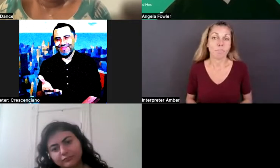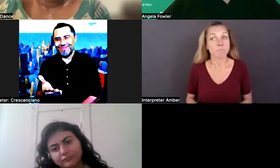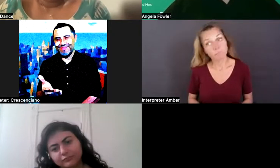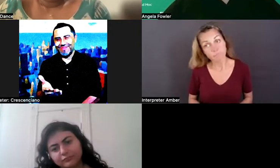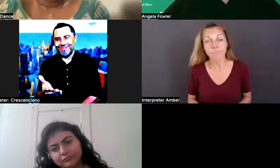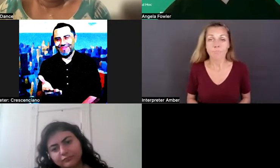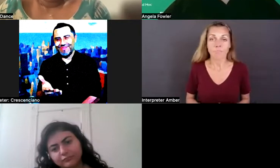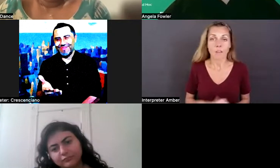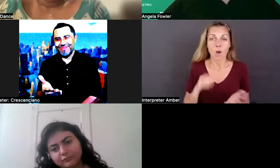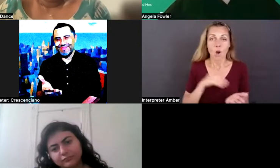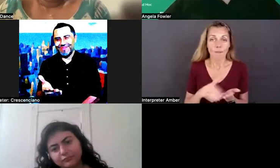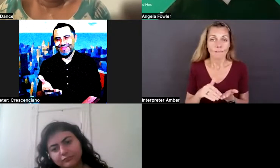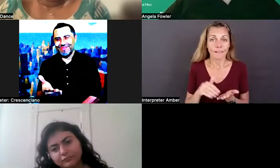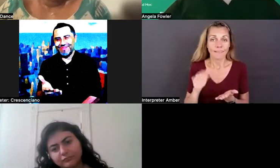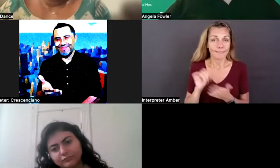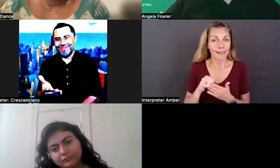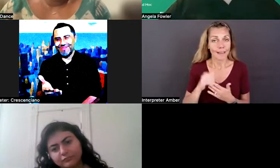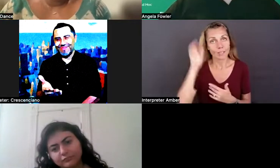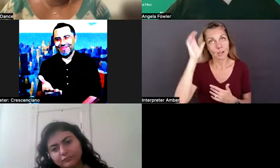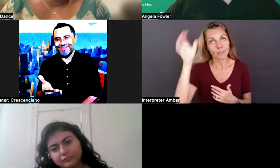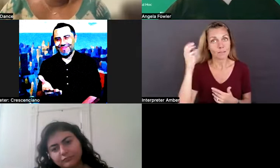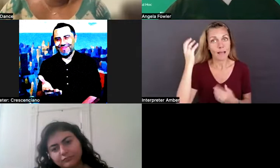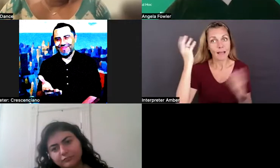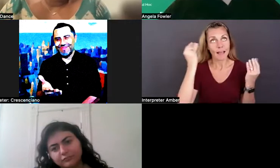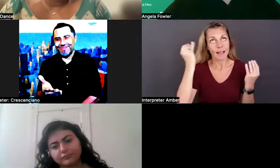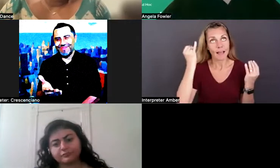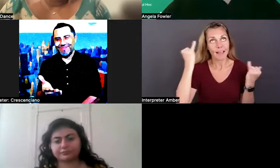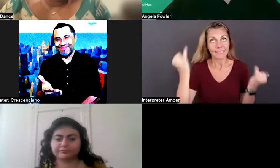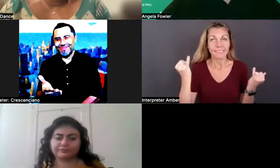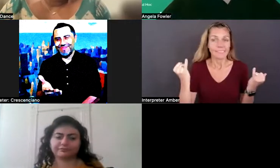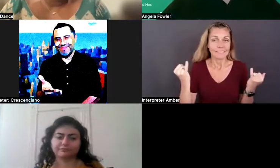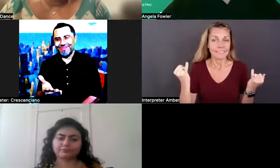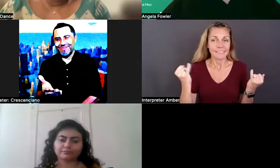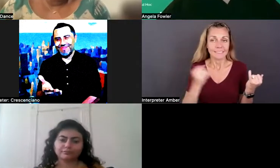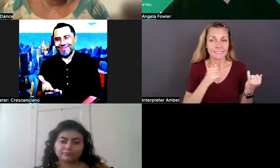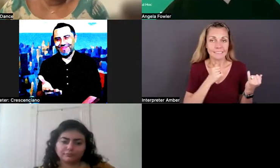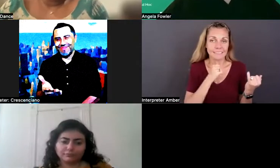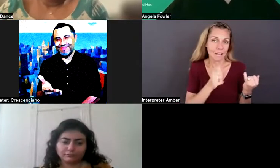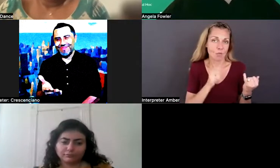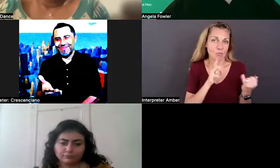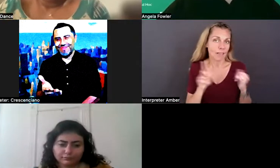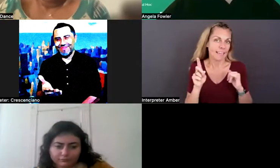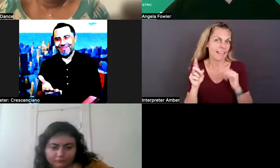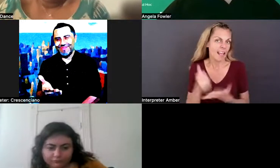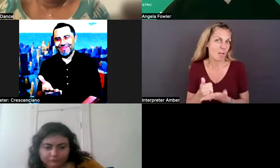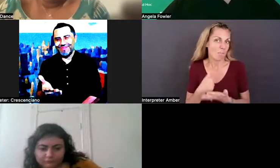too often not conducive to Angela getting hired. But when I applied